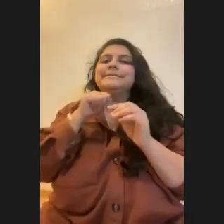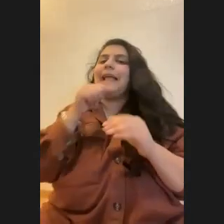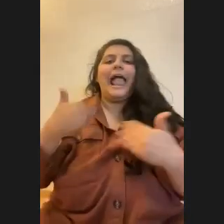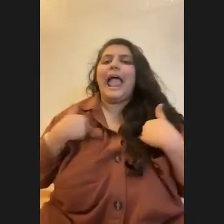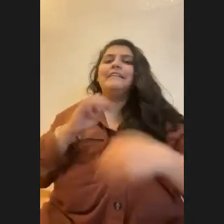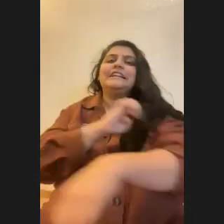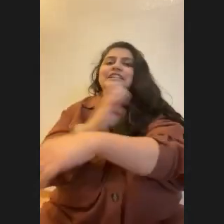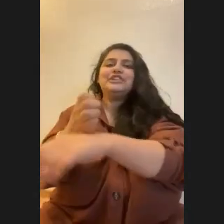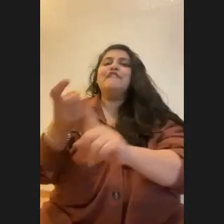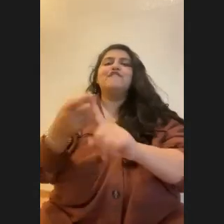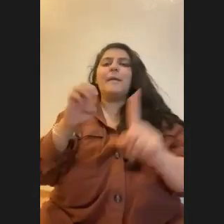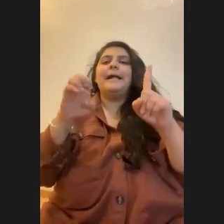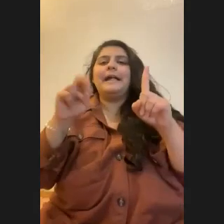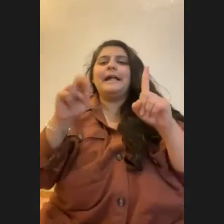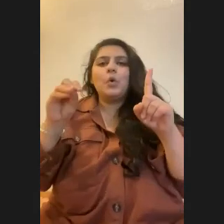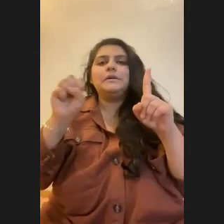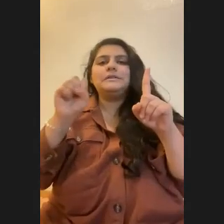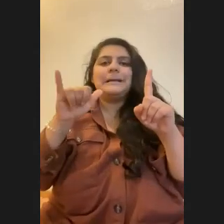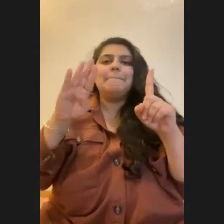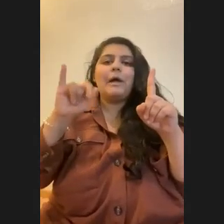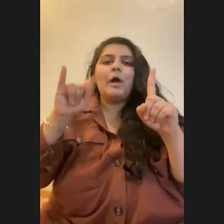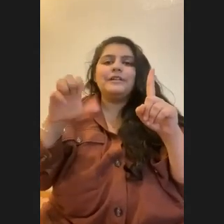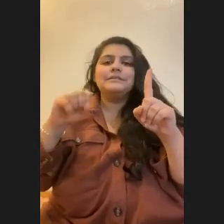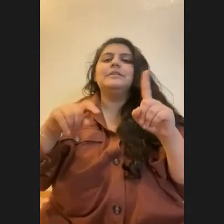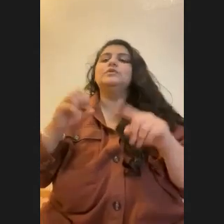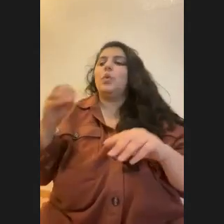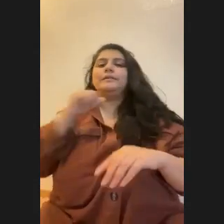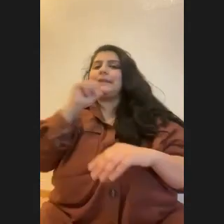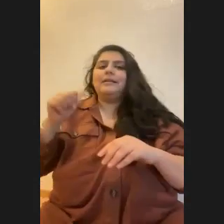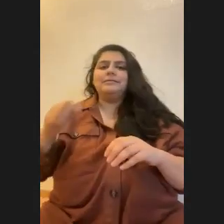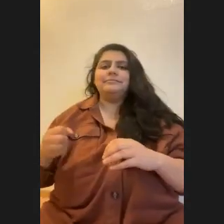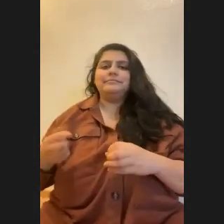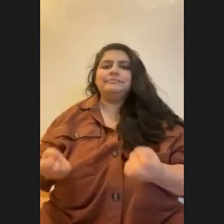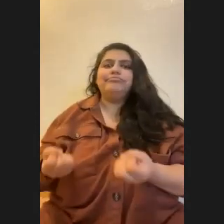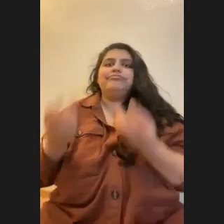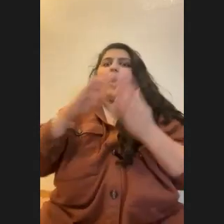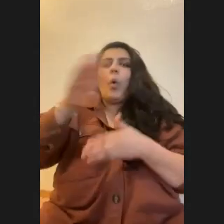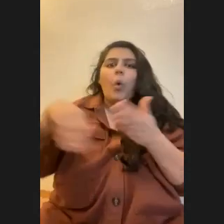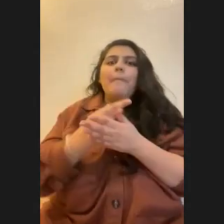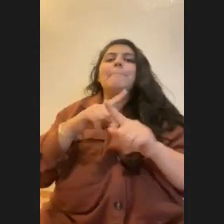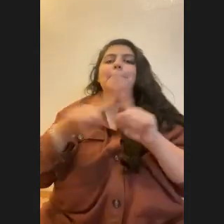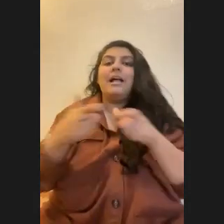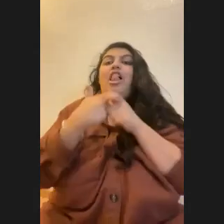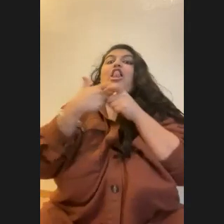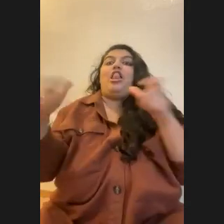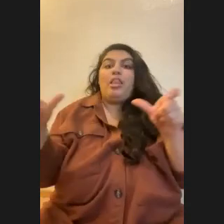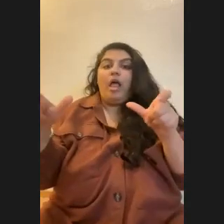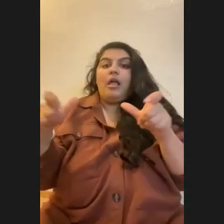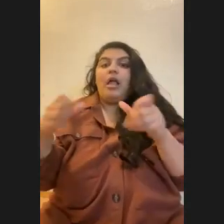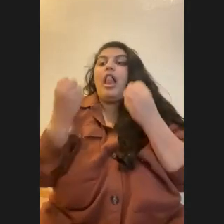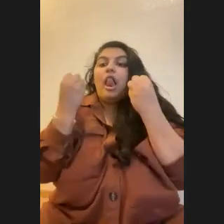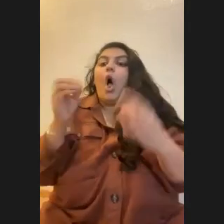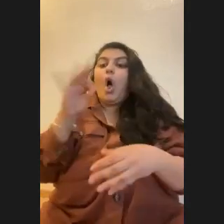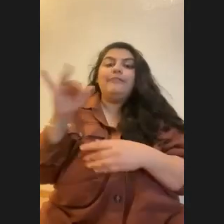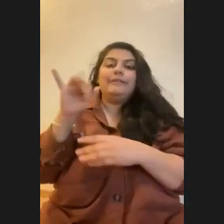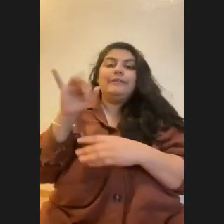from the endosymbionts. And they're not expelling all of their endosymbionts necessarily. It's just like a large proportion of them. So a lot